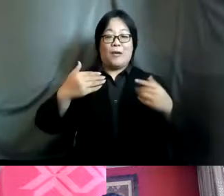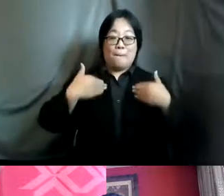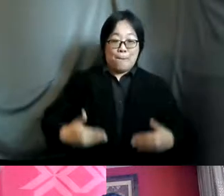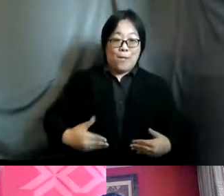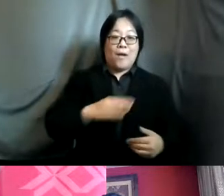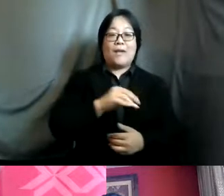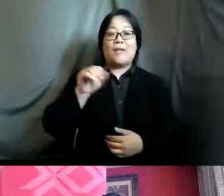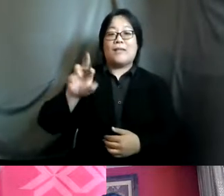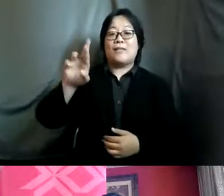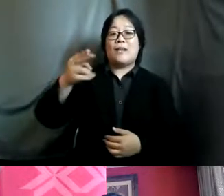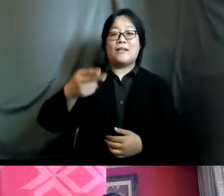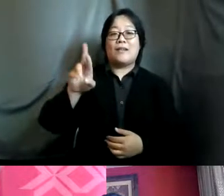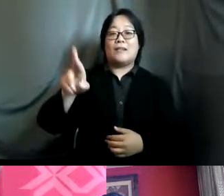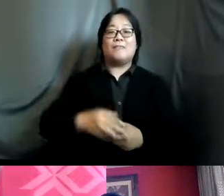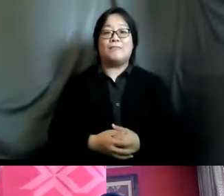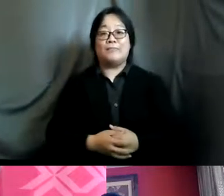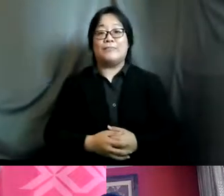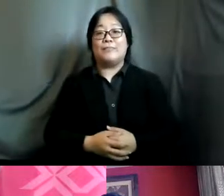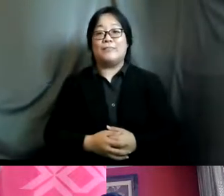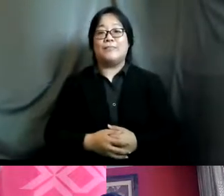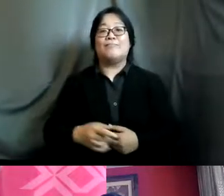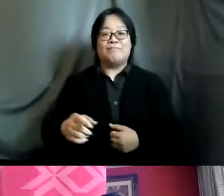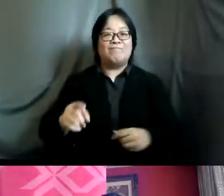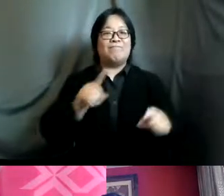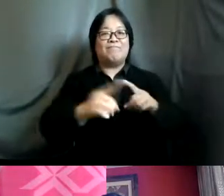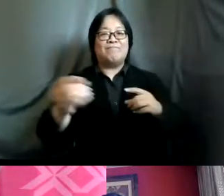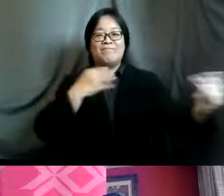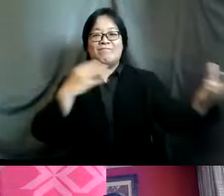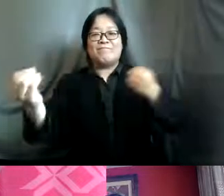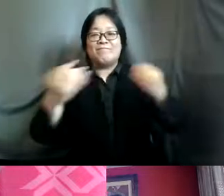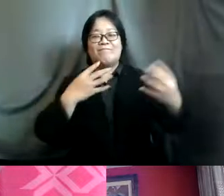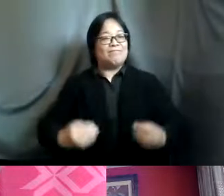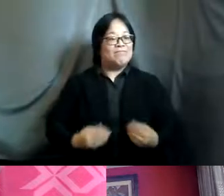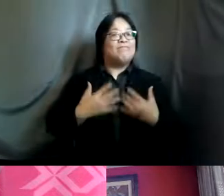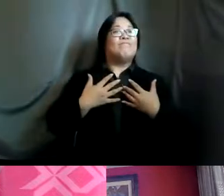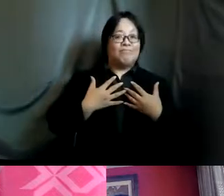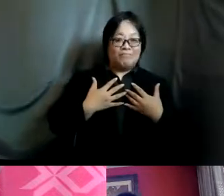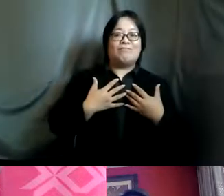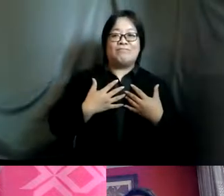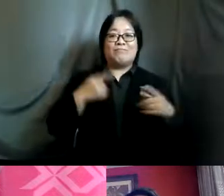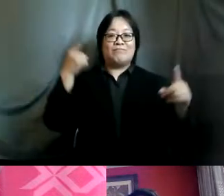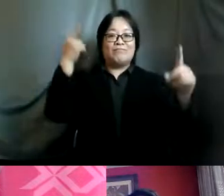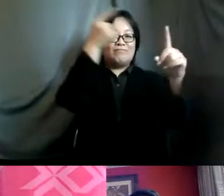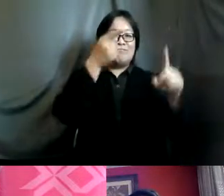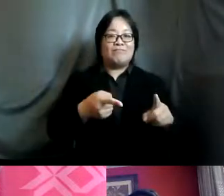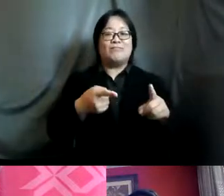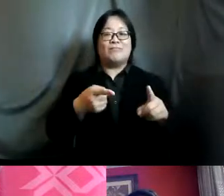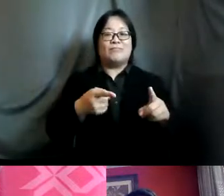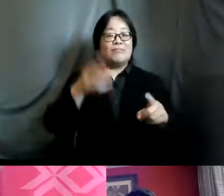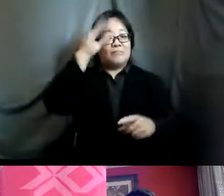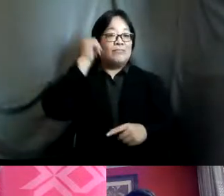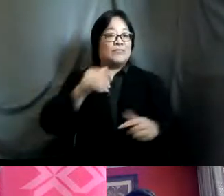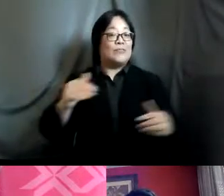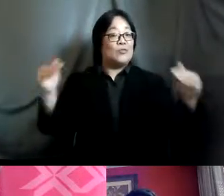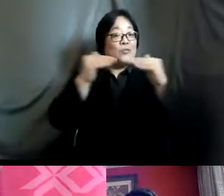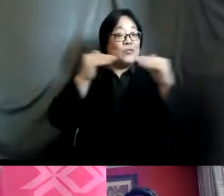reproductive health and rights we have heard inspirational stories which help frame the aspirational goals of gender equality throughout our region